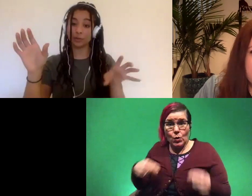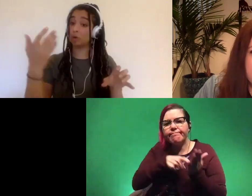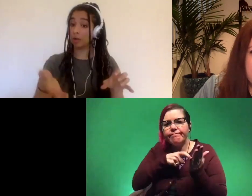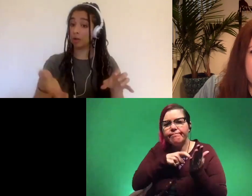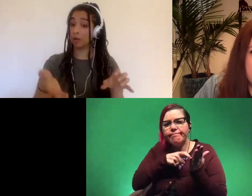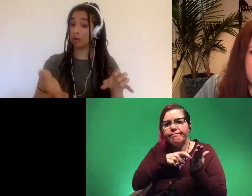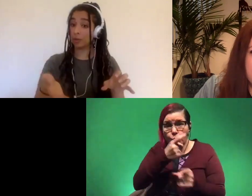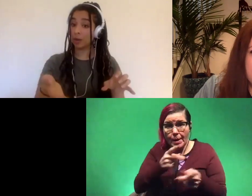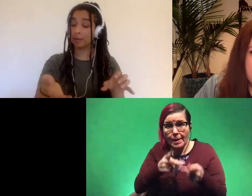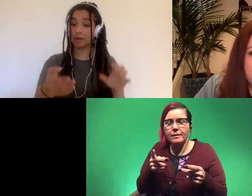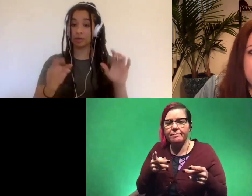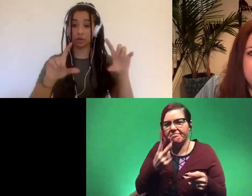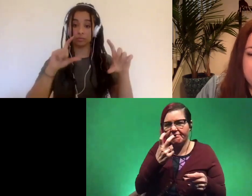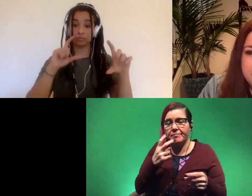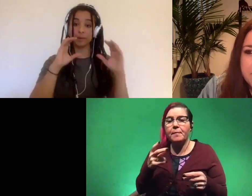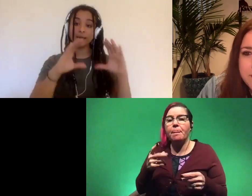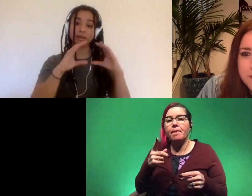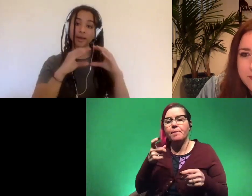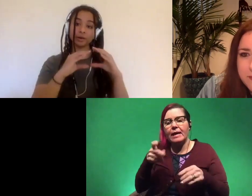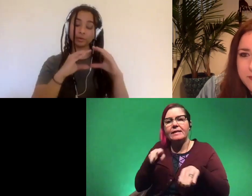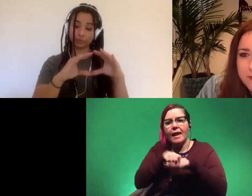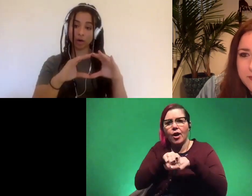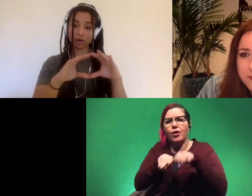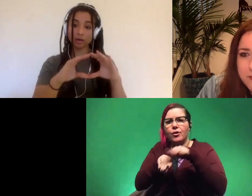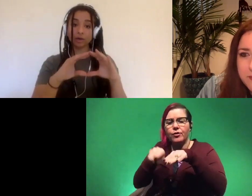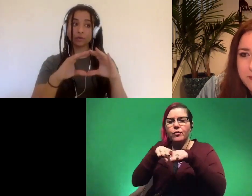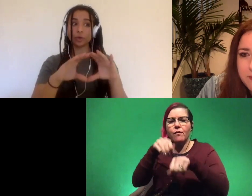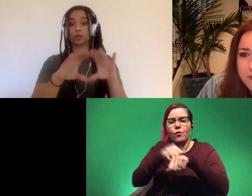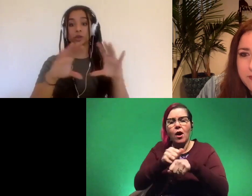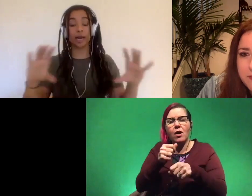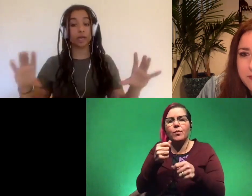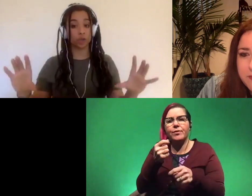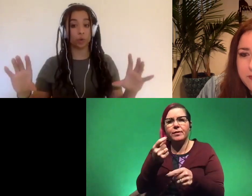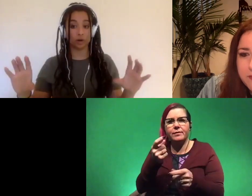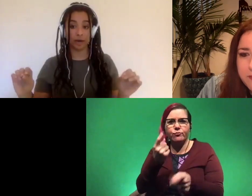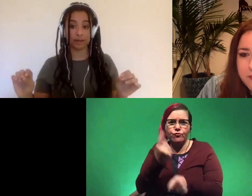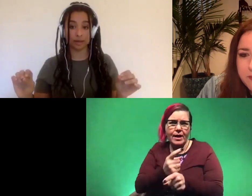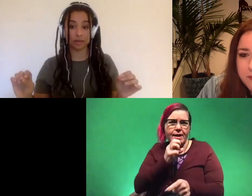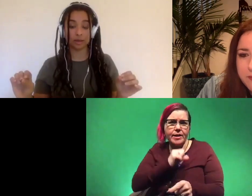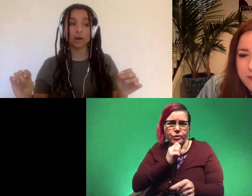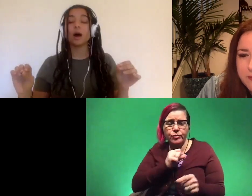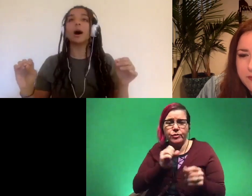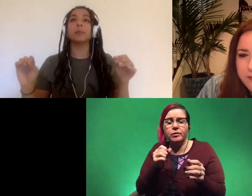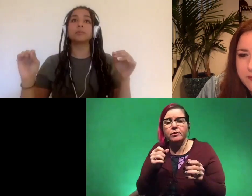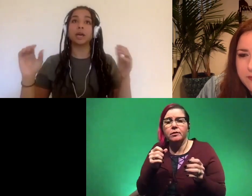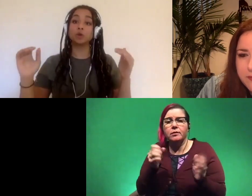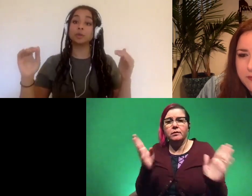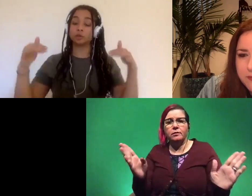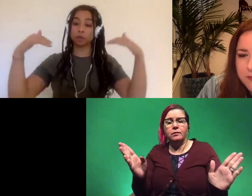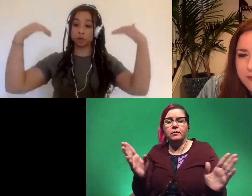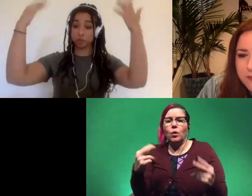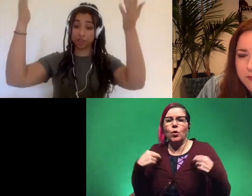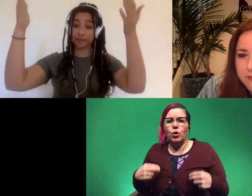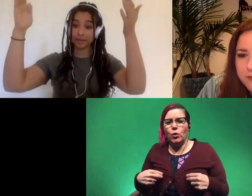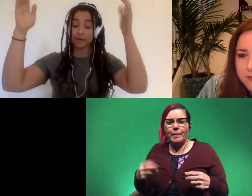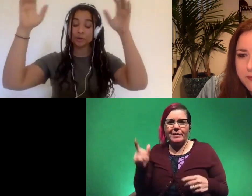but you might find them on the way because you're picking the layer of rock for the certain age that you want to find things in um and humans are much